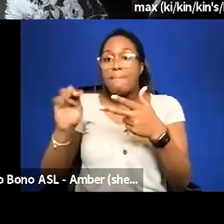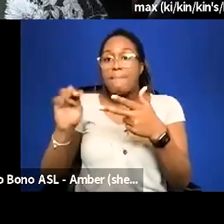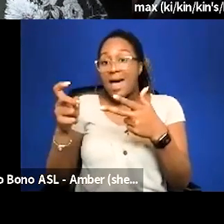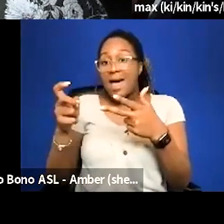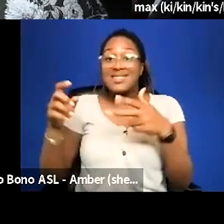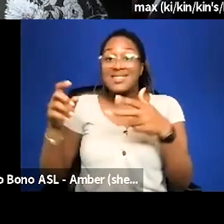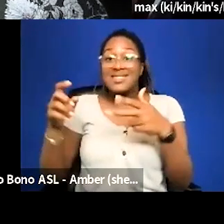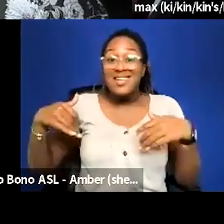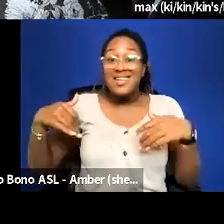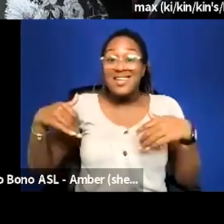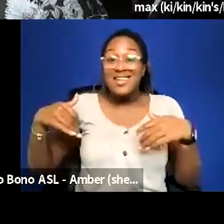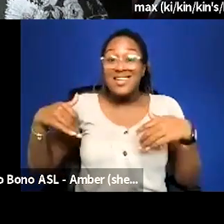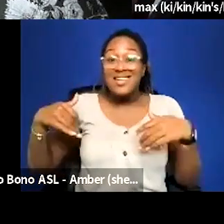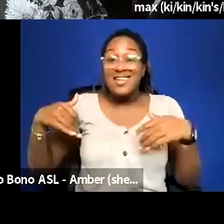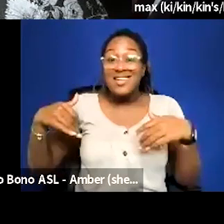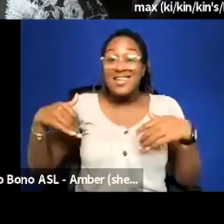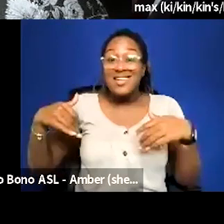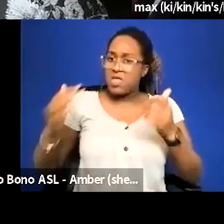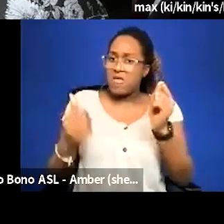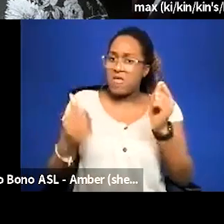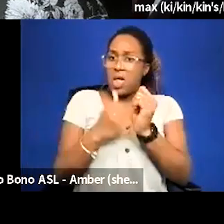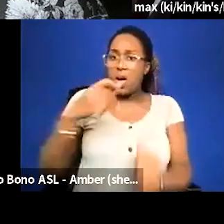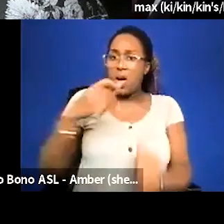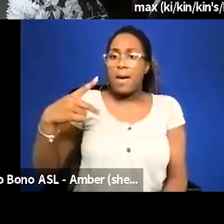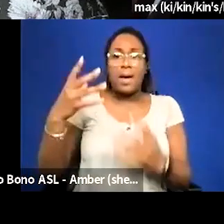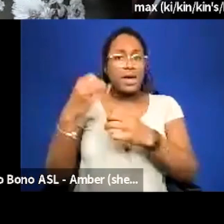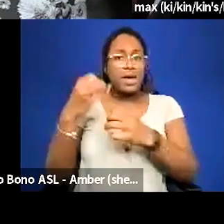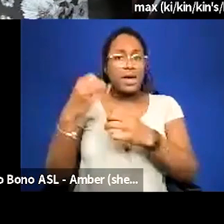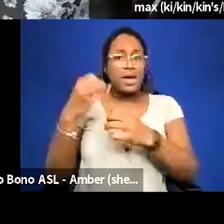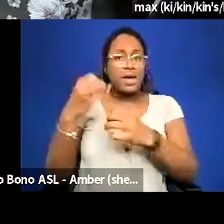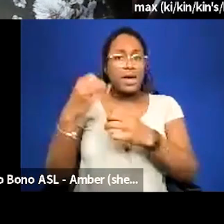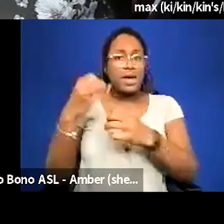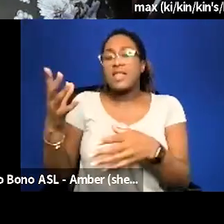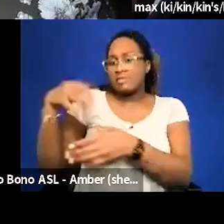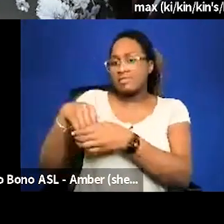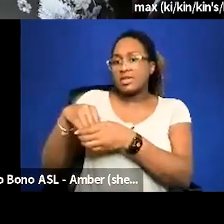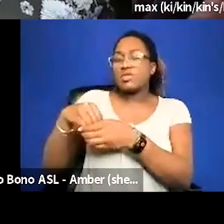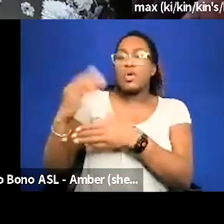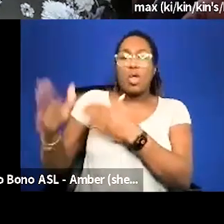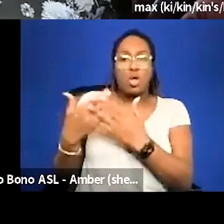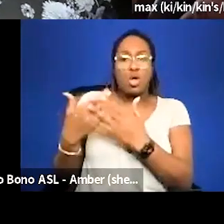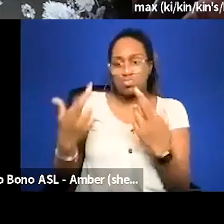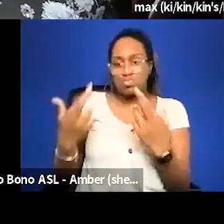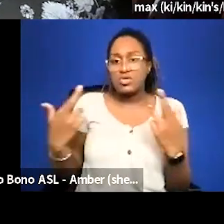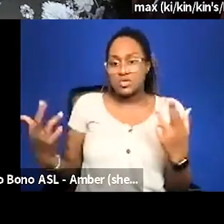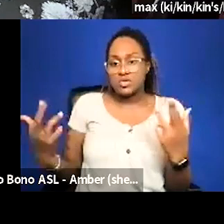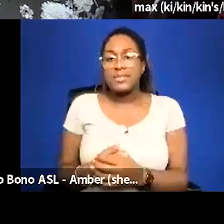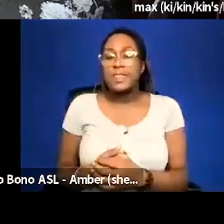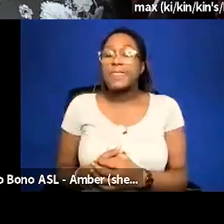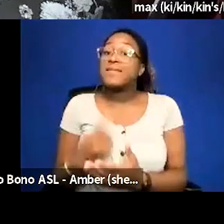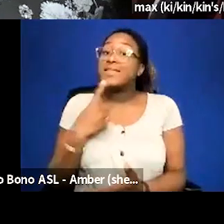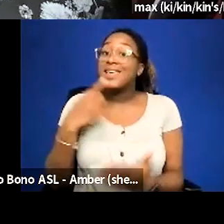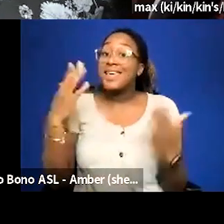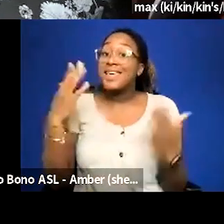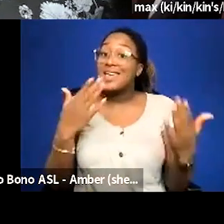to follow up with them and get their answers and we'll include those in that crowdsource document of resources um so i want to say thank you